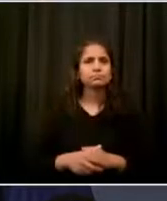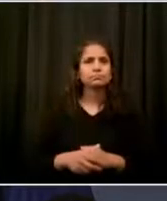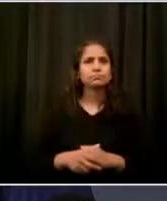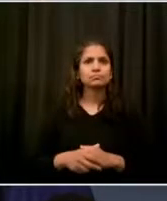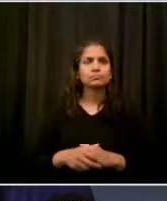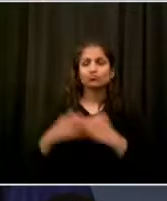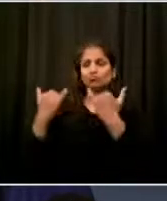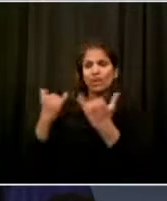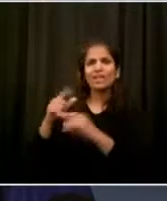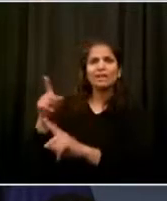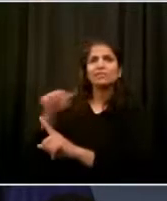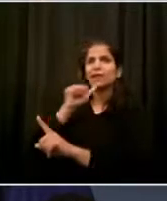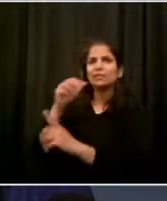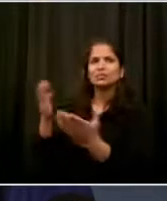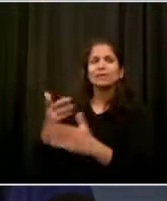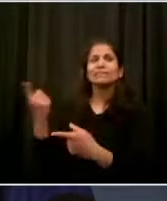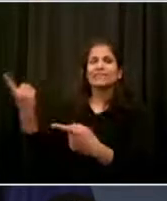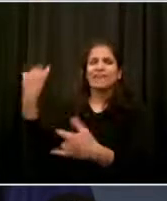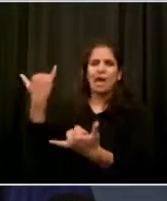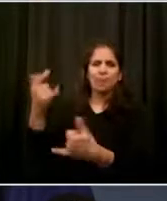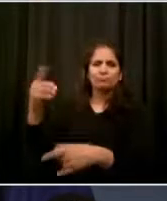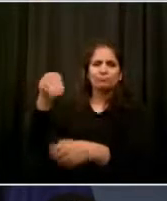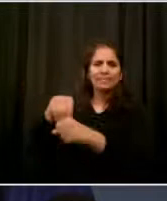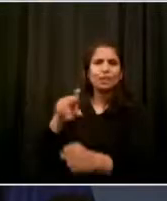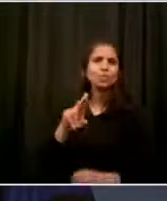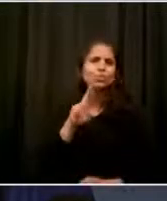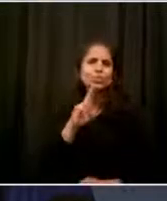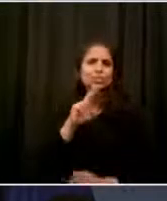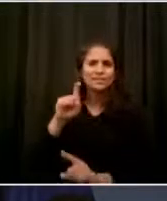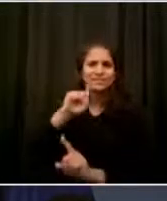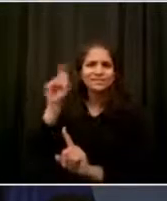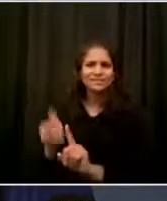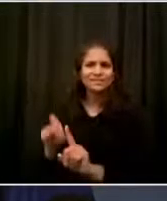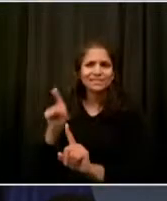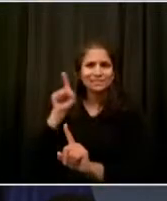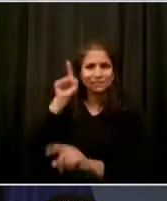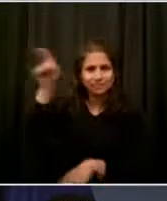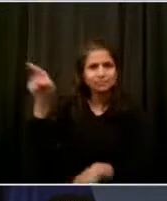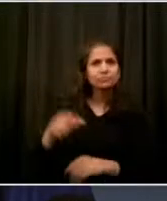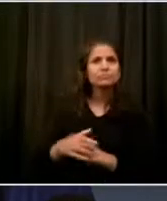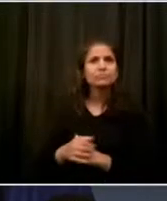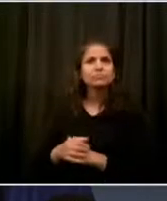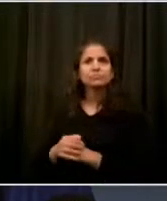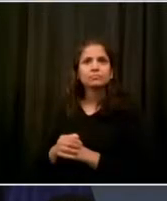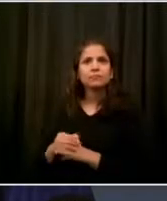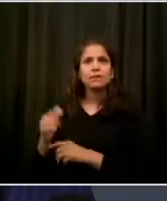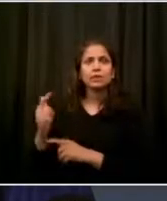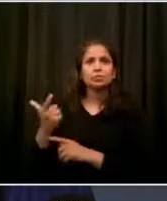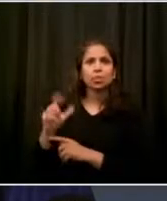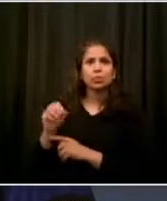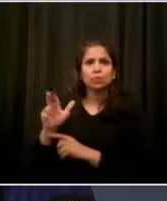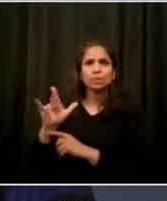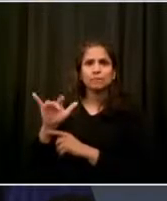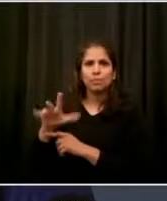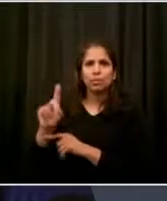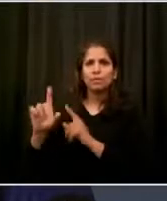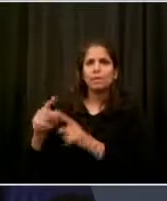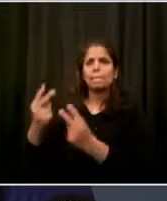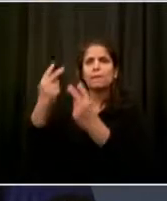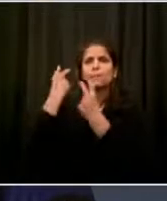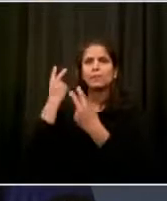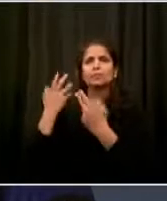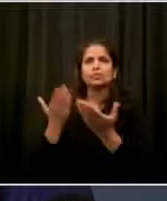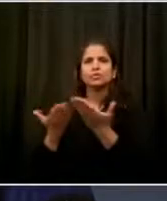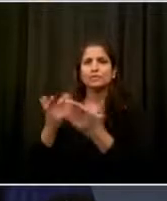Here representing her as Bishop Evans, cousin of Eric Garner. Bishop, we thank you for joining us in this important moment.